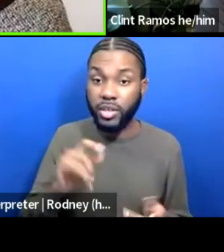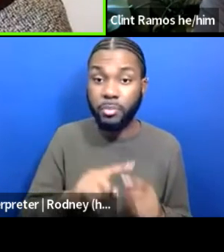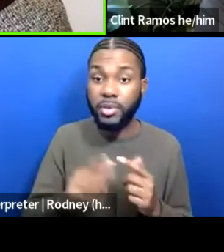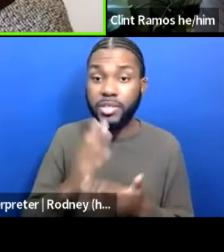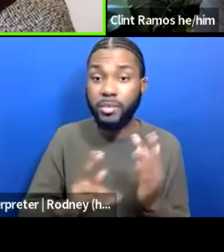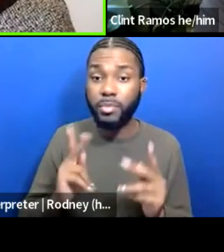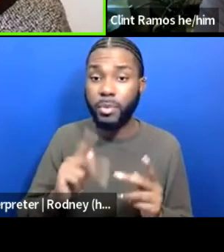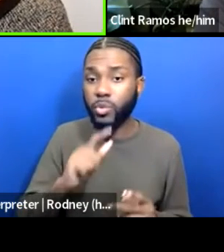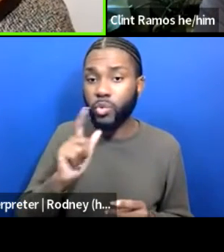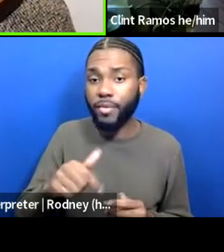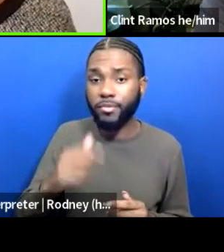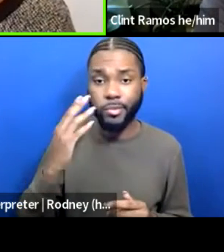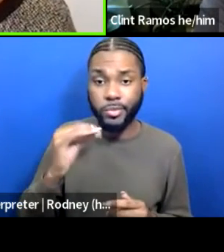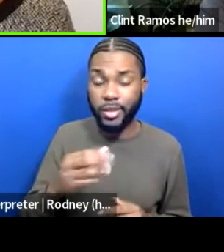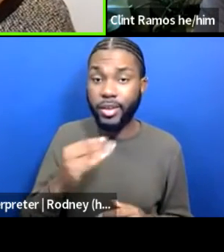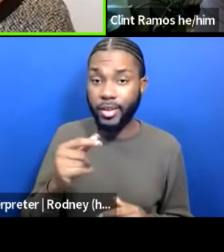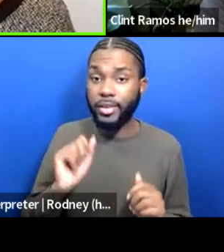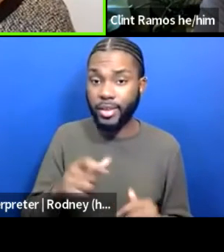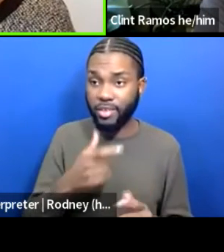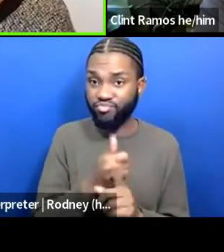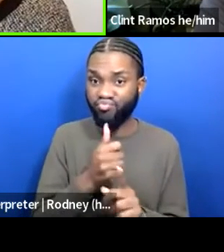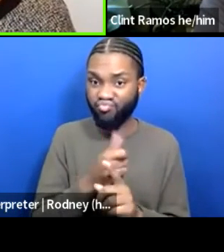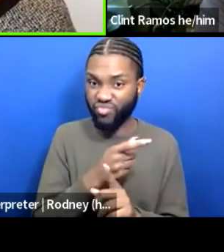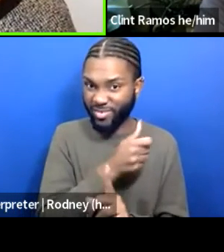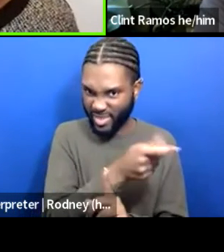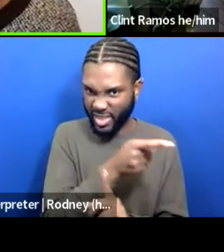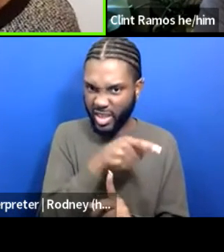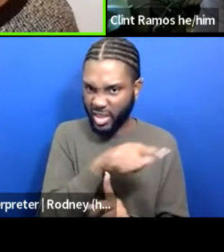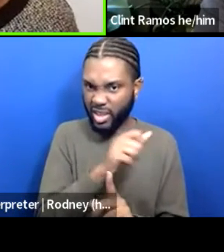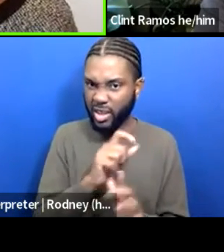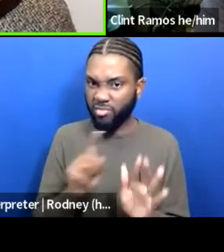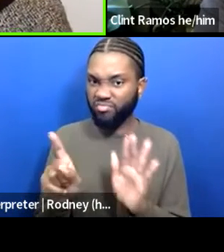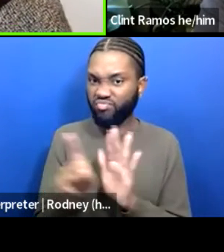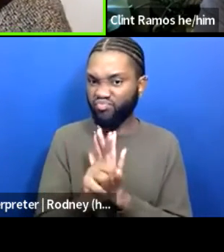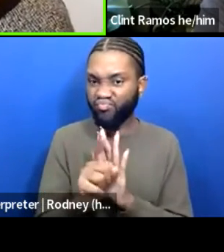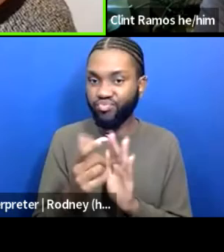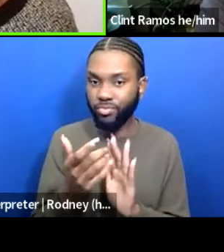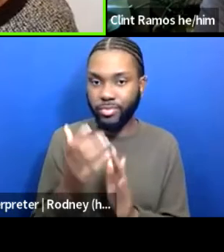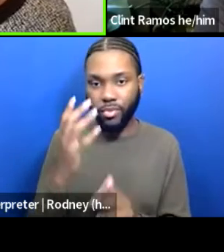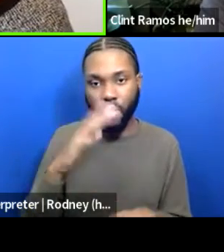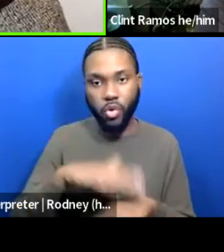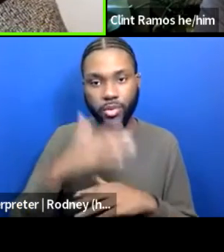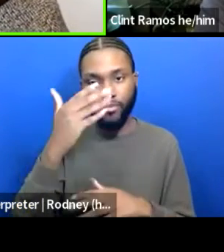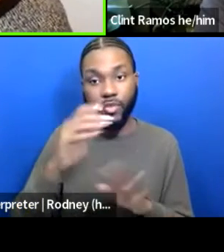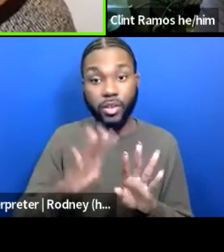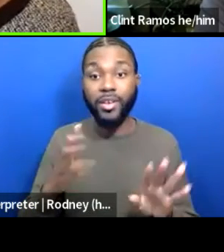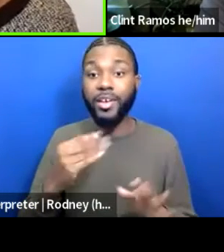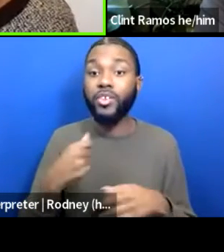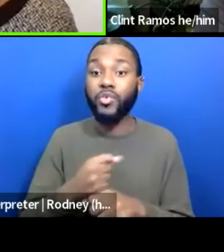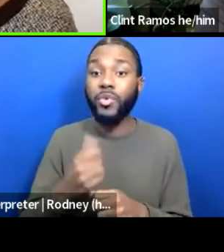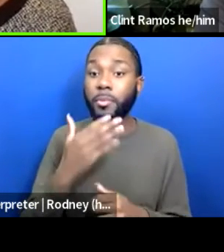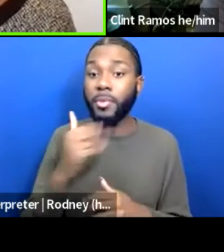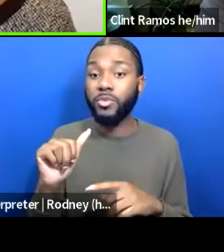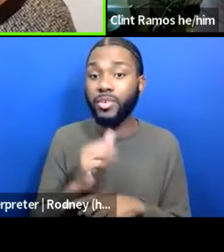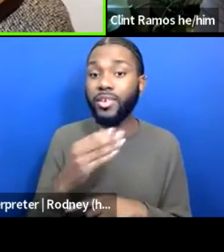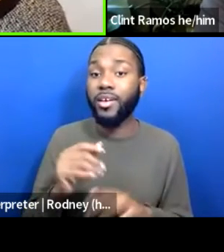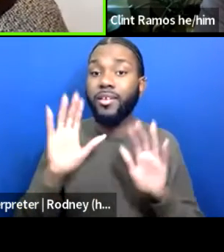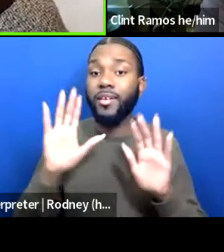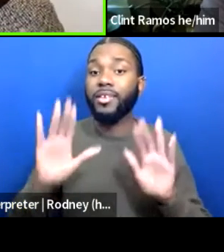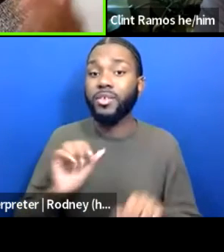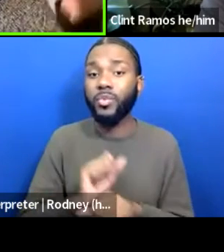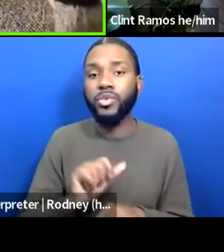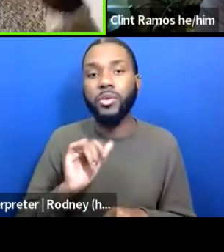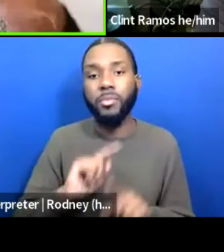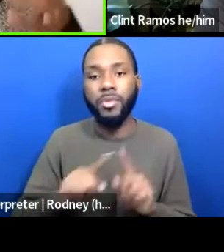to take that hit, who could get on the front lines of these things and create best practices and excellent work. So that's one of my